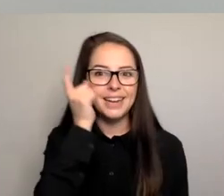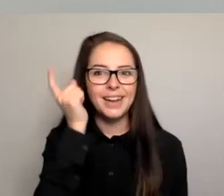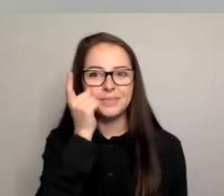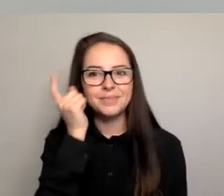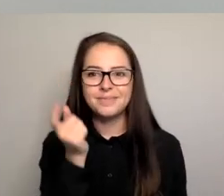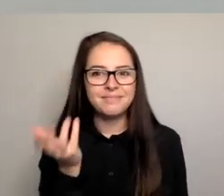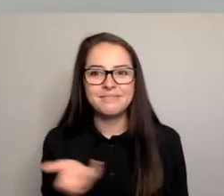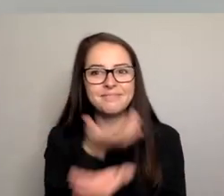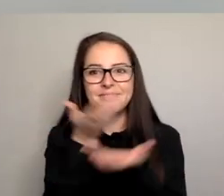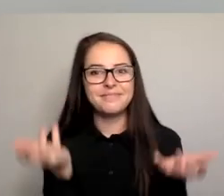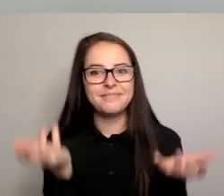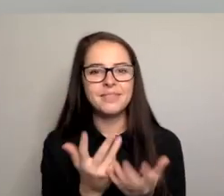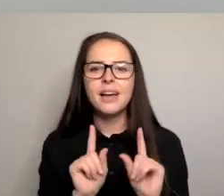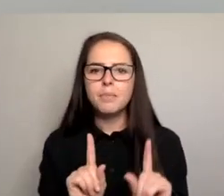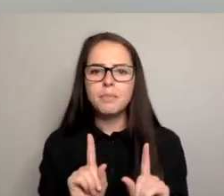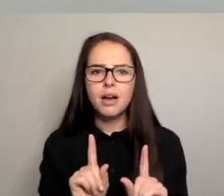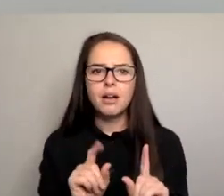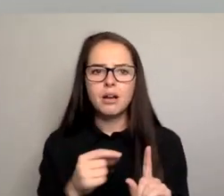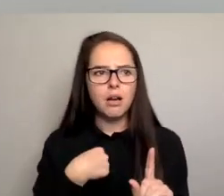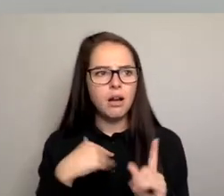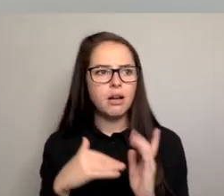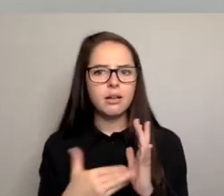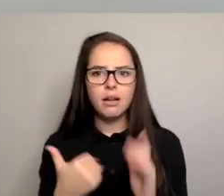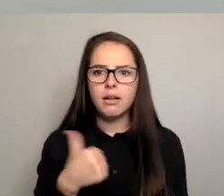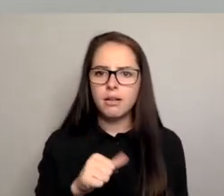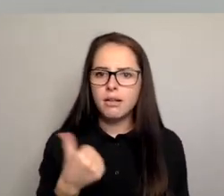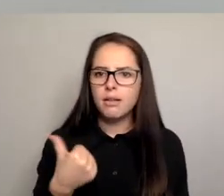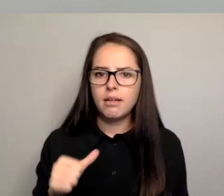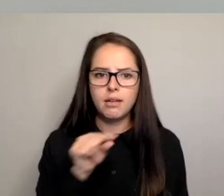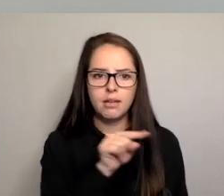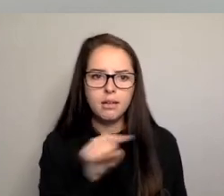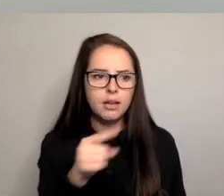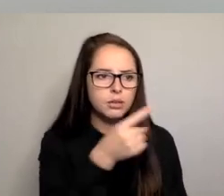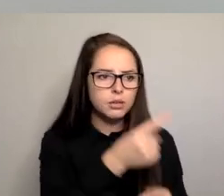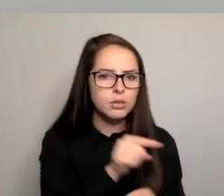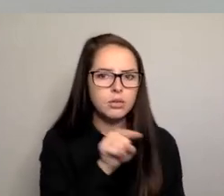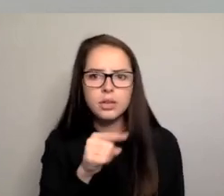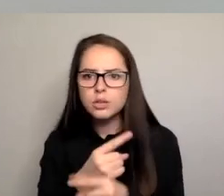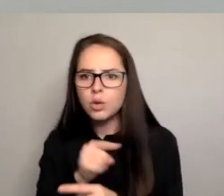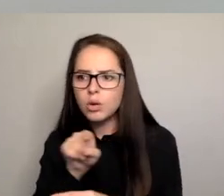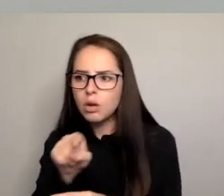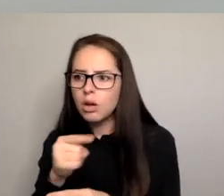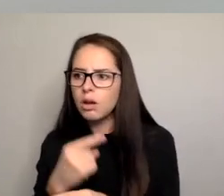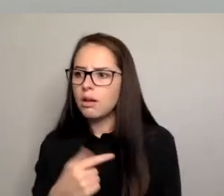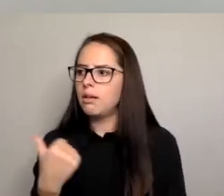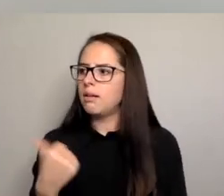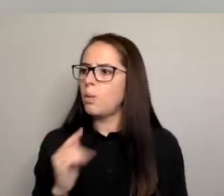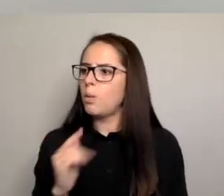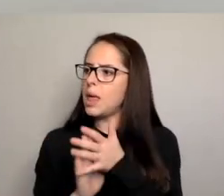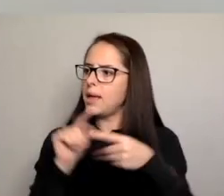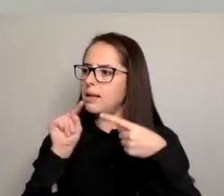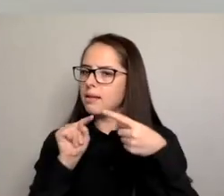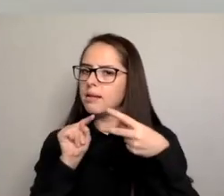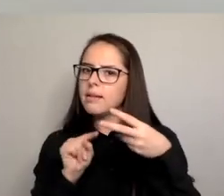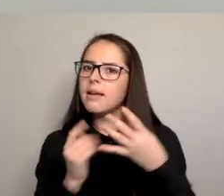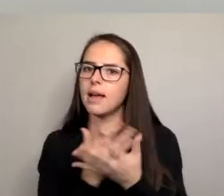practically. But hearing from all of you today, for me, it's just really clear that we're bringing that to life. What does it look like to shift those norms around women's